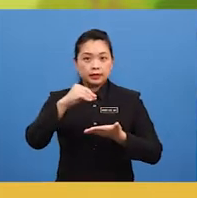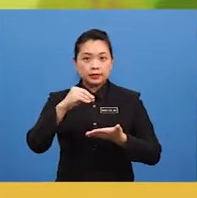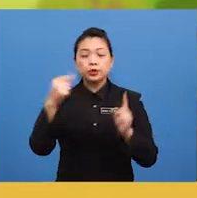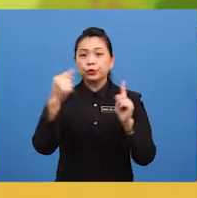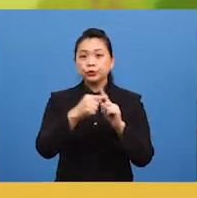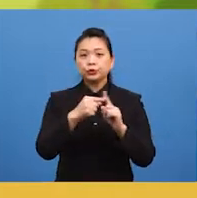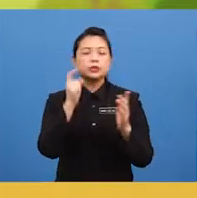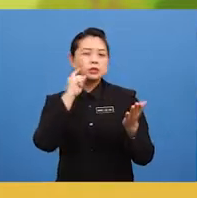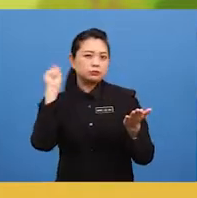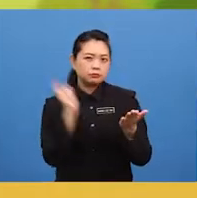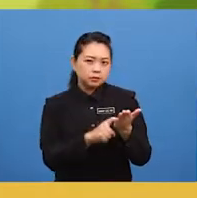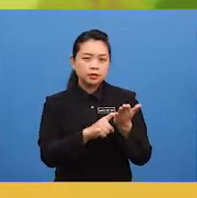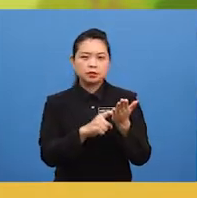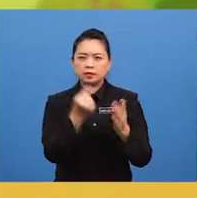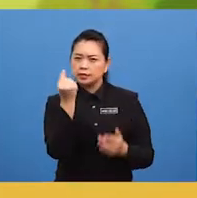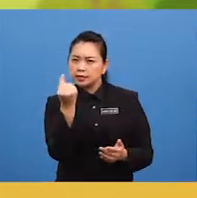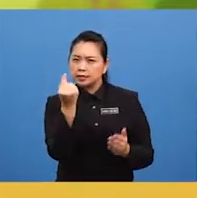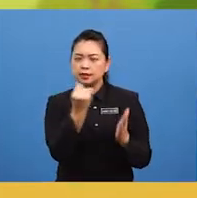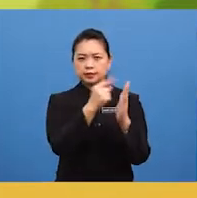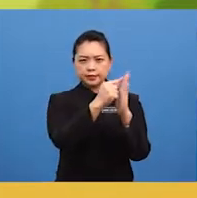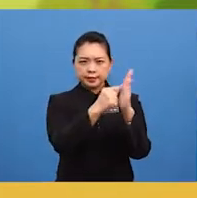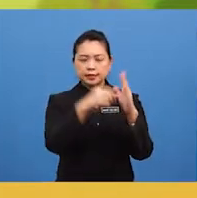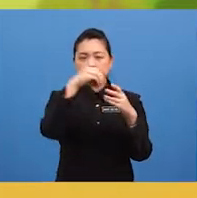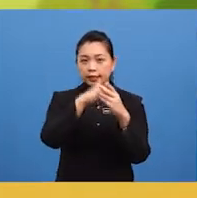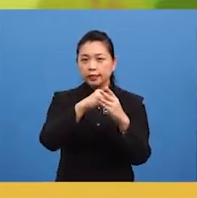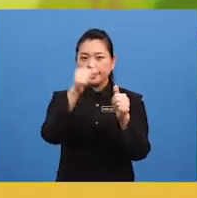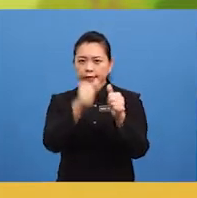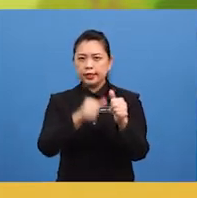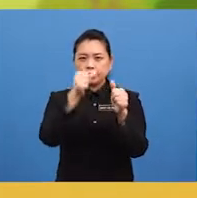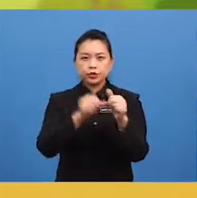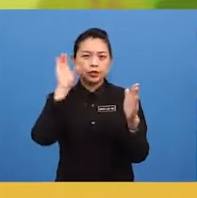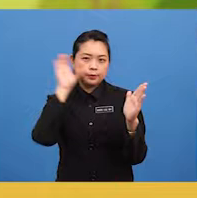to notice little details in each picture